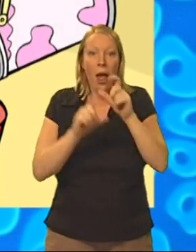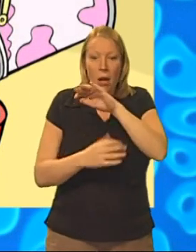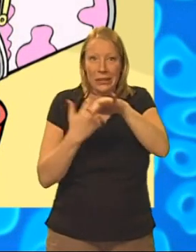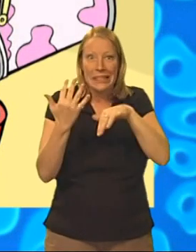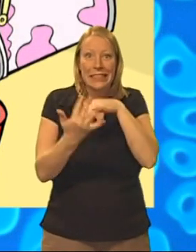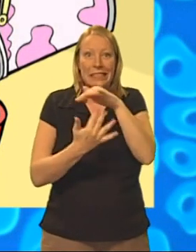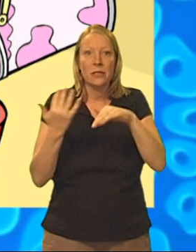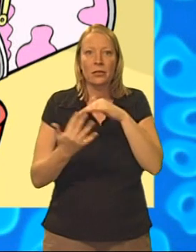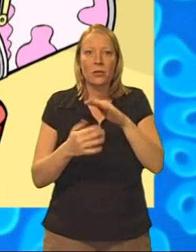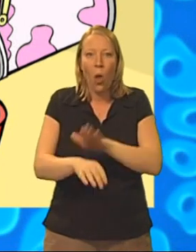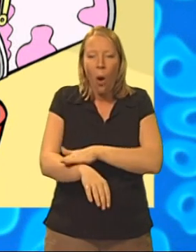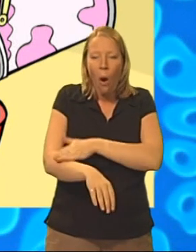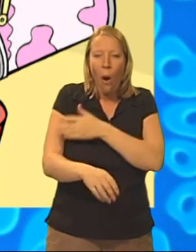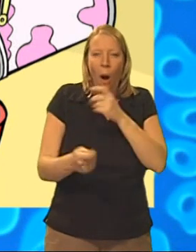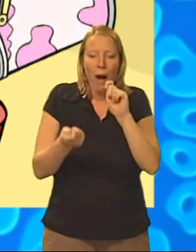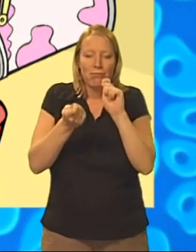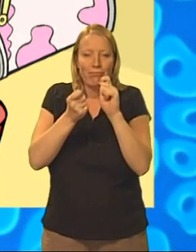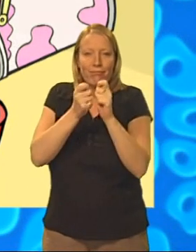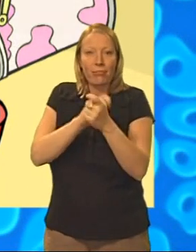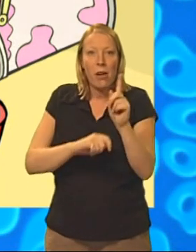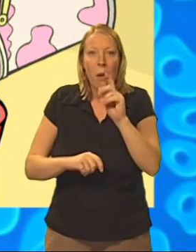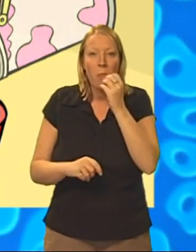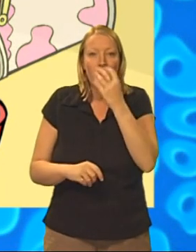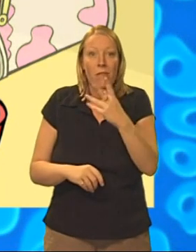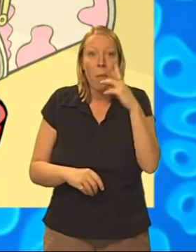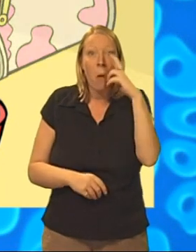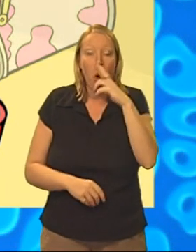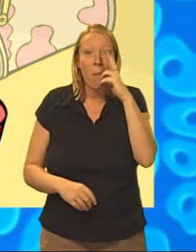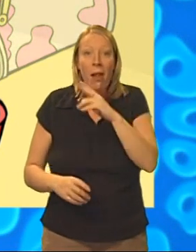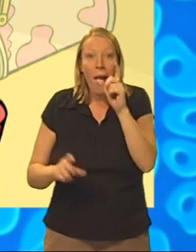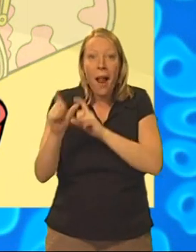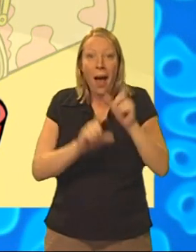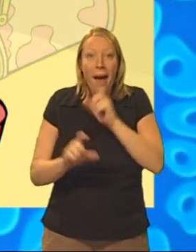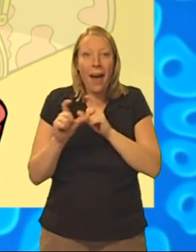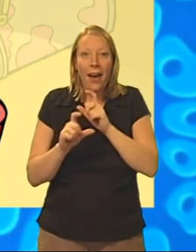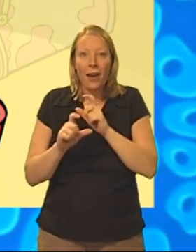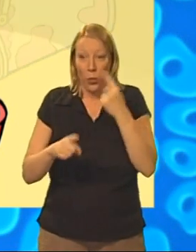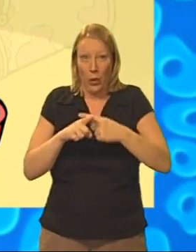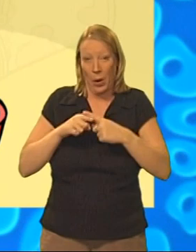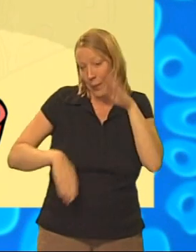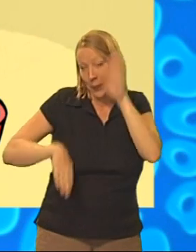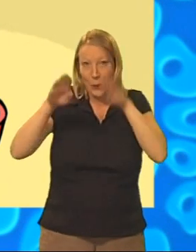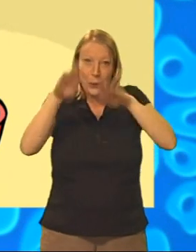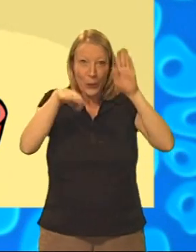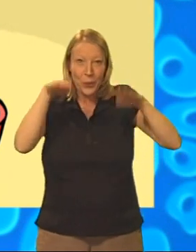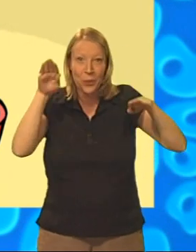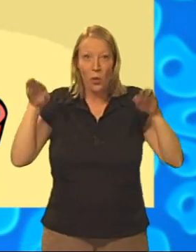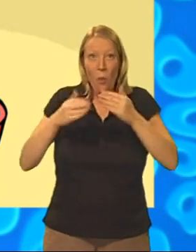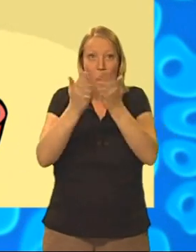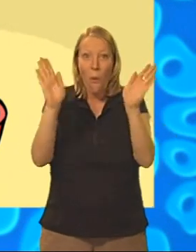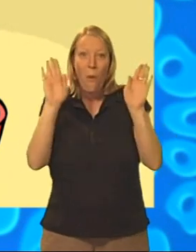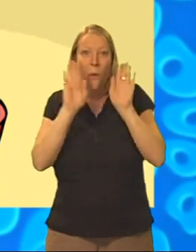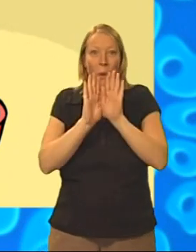together, they slowly turned into a beautiful purple colour. We quickly painted the walls with a new colour